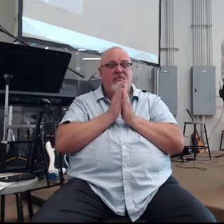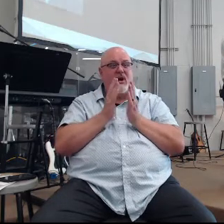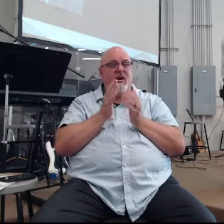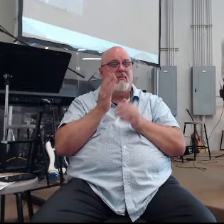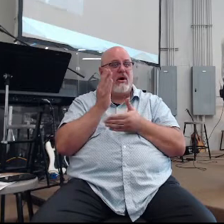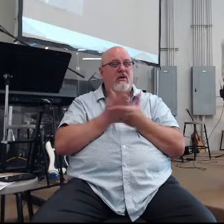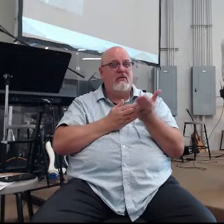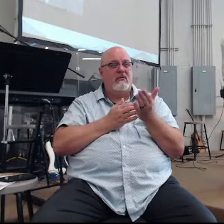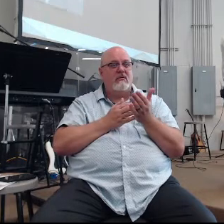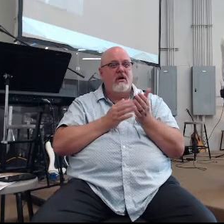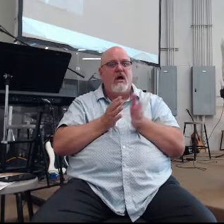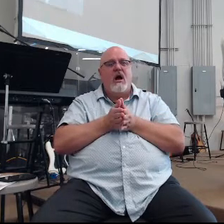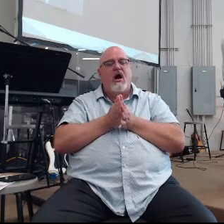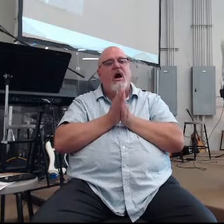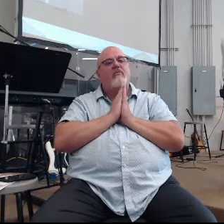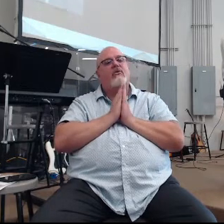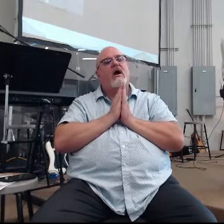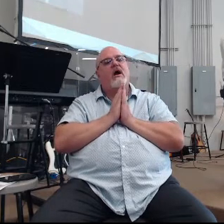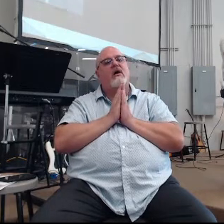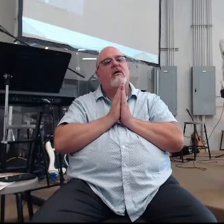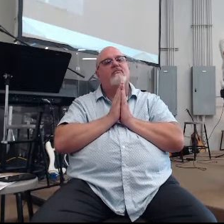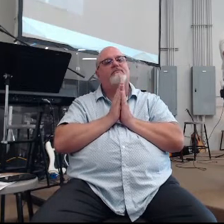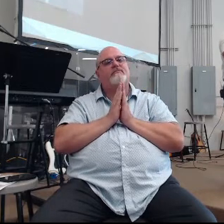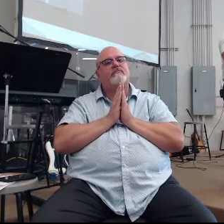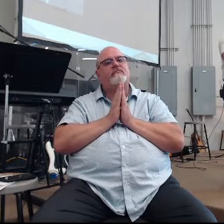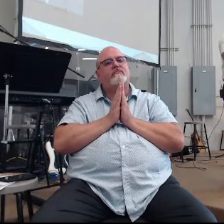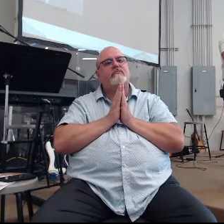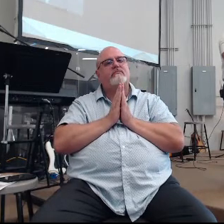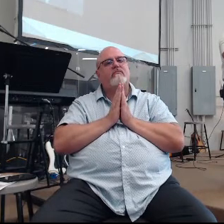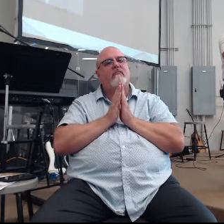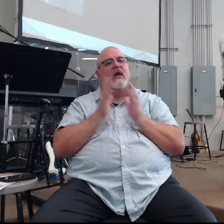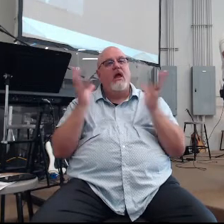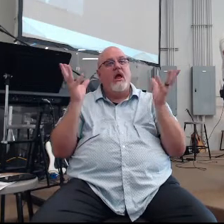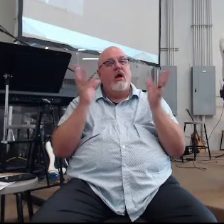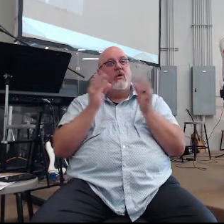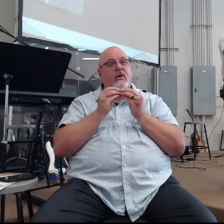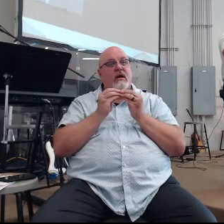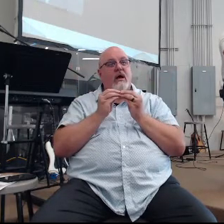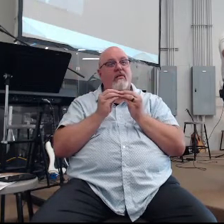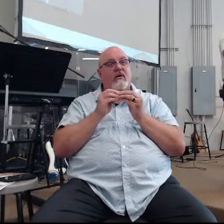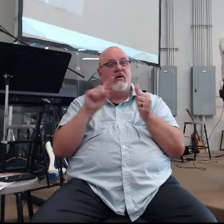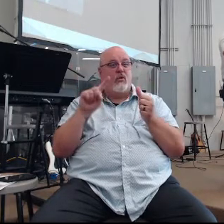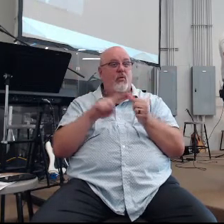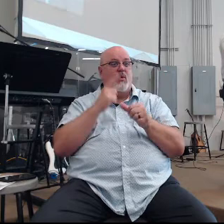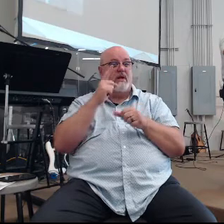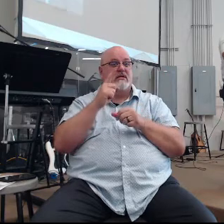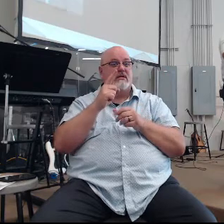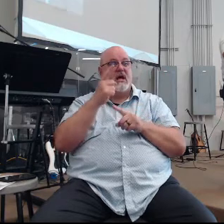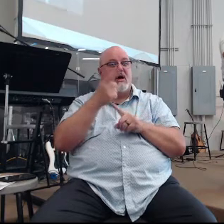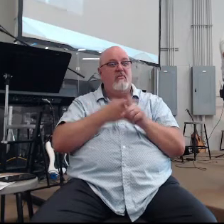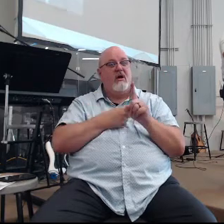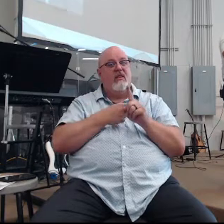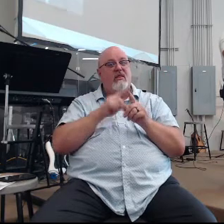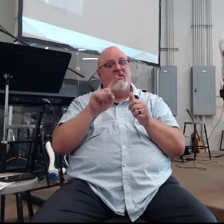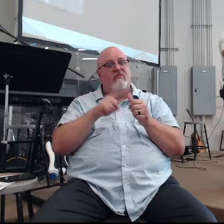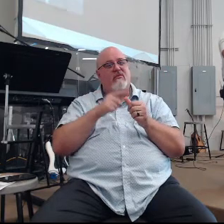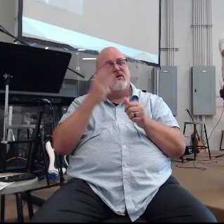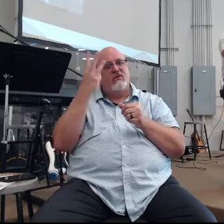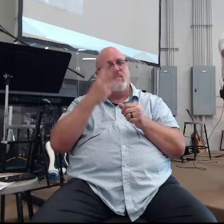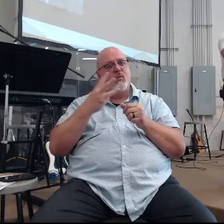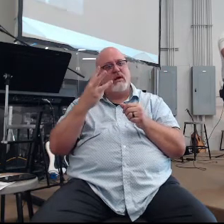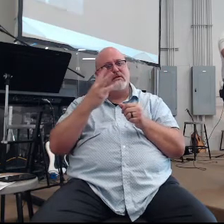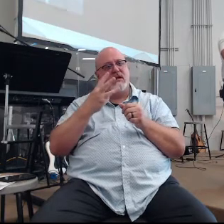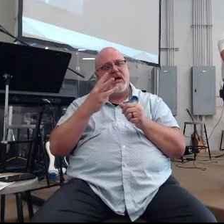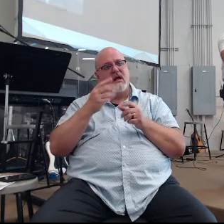part. Our prayer Wednesday, our prayer, like we would have a prayer gathering every Wednesday, or once a month on the first Wednesday of every month. It